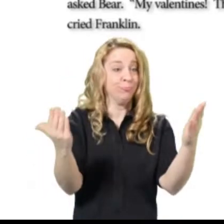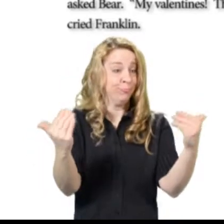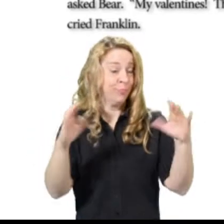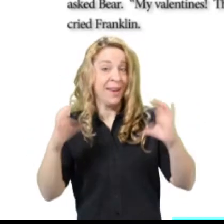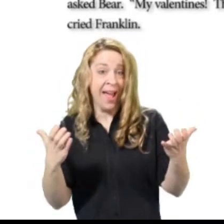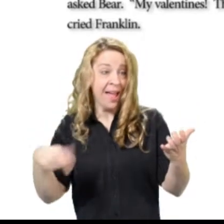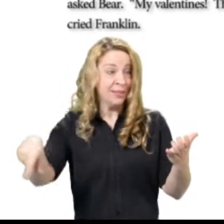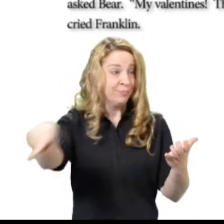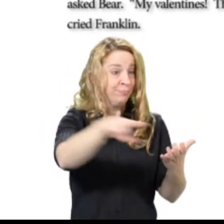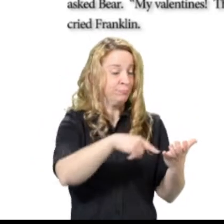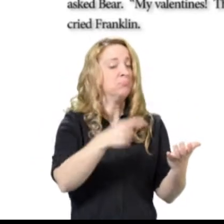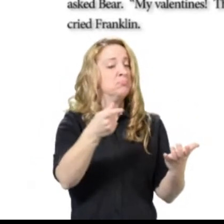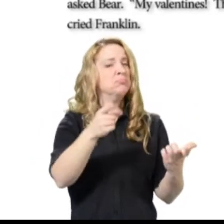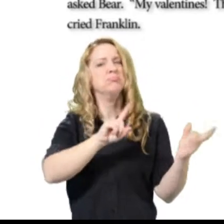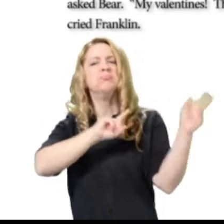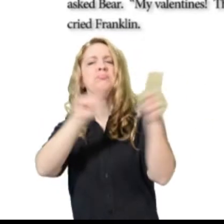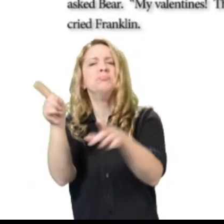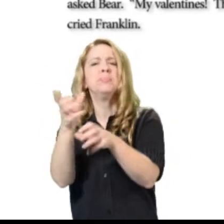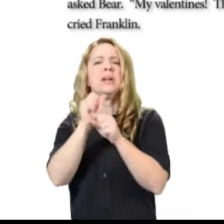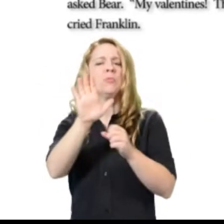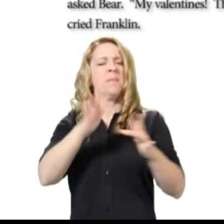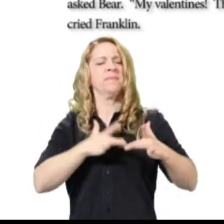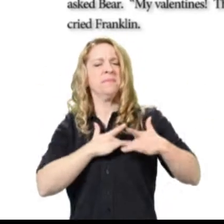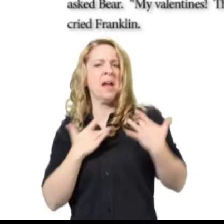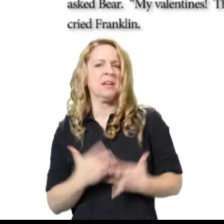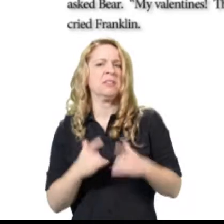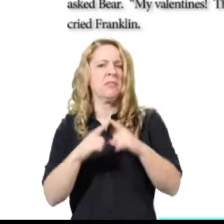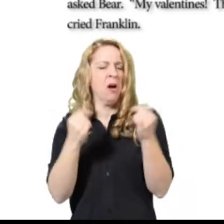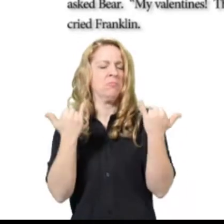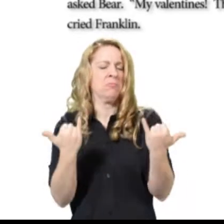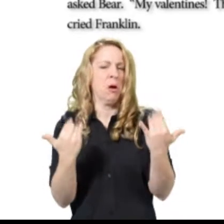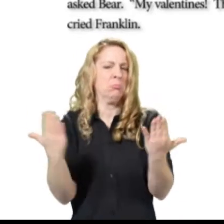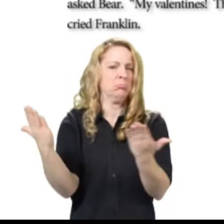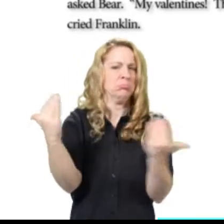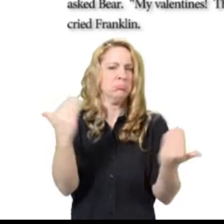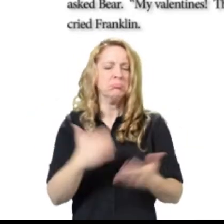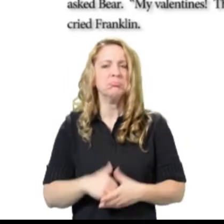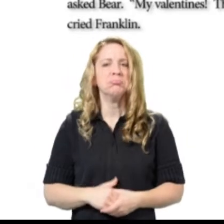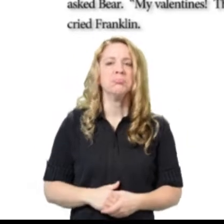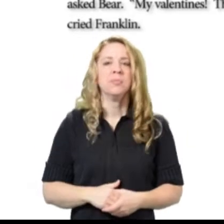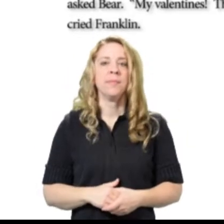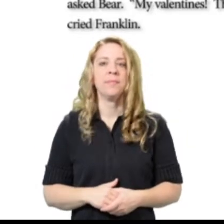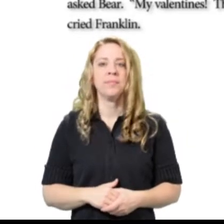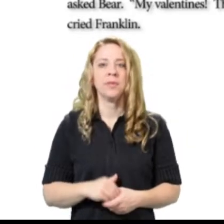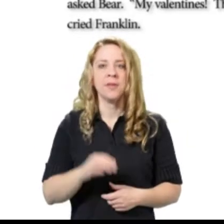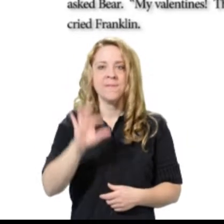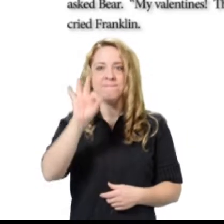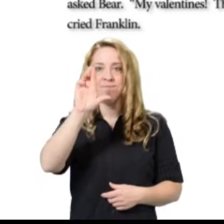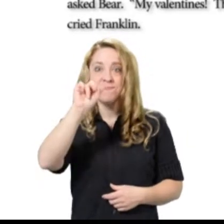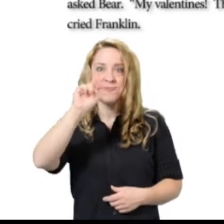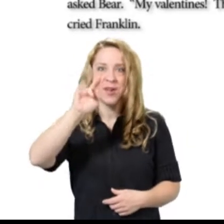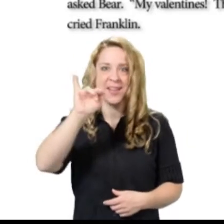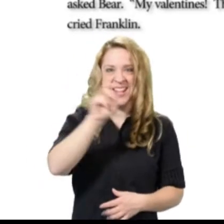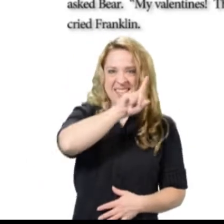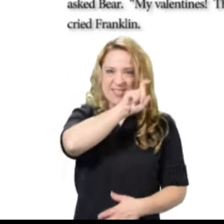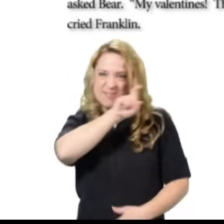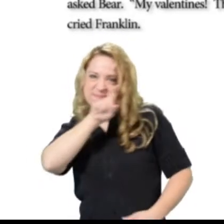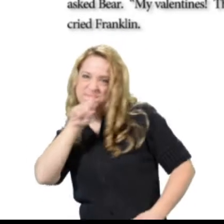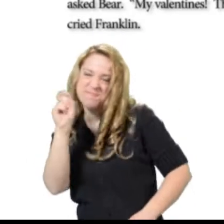At last, it was time for the party. You may get your Valentine's now, said Mr. Owl.